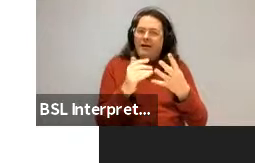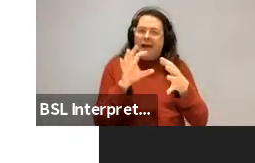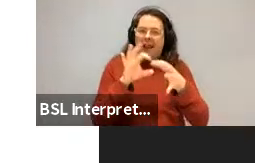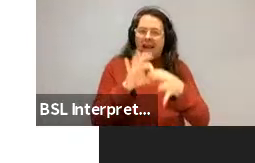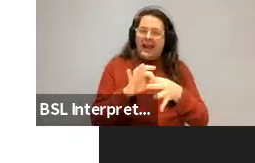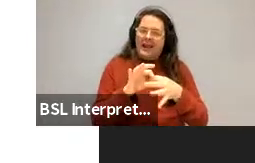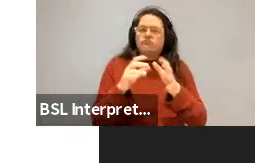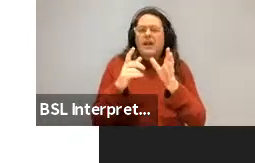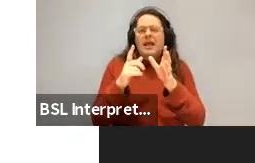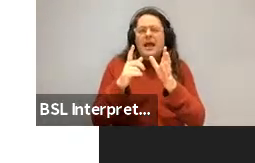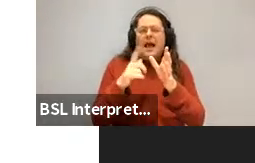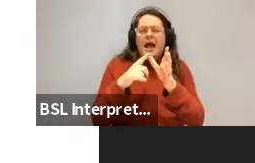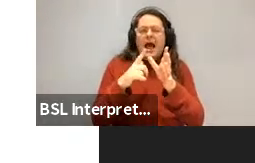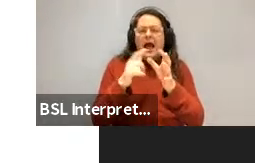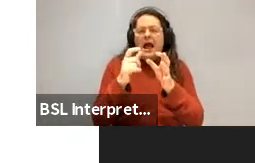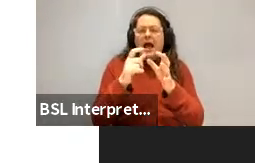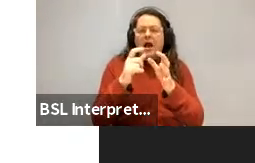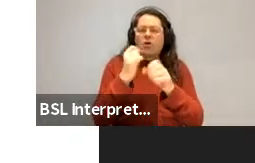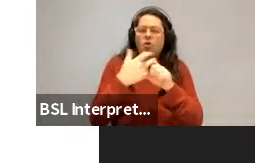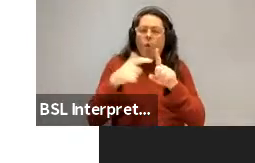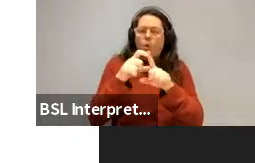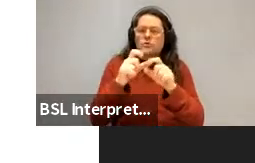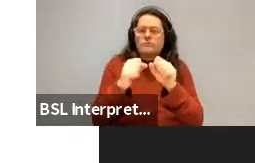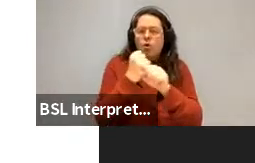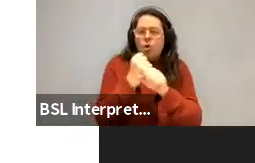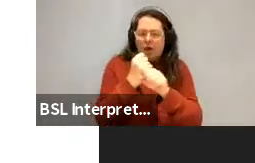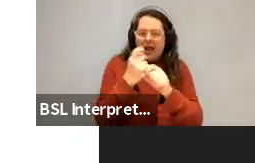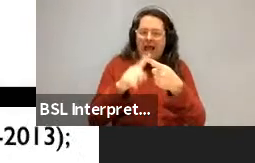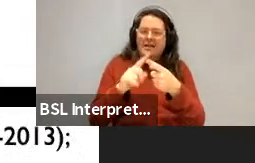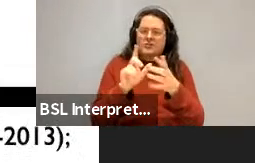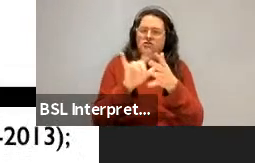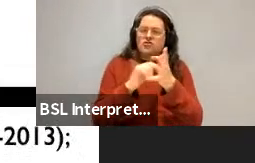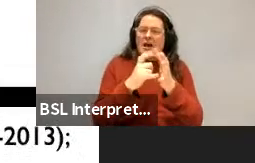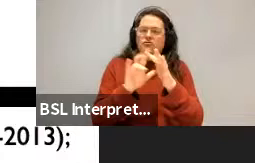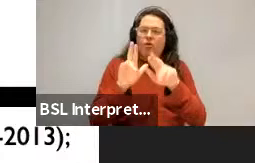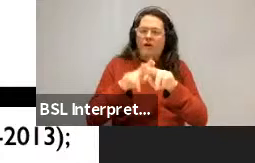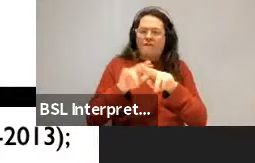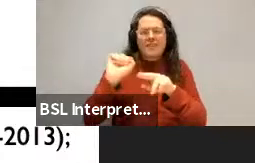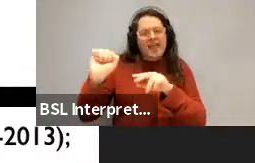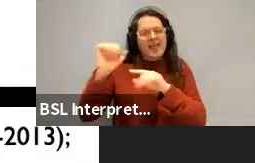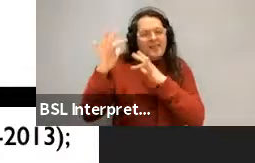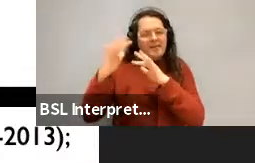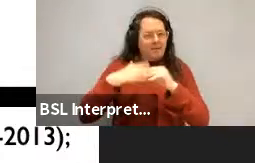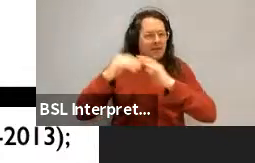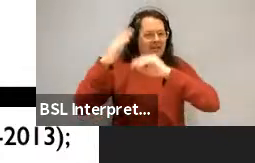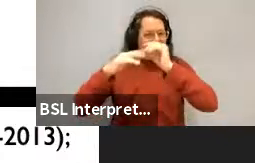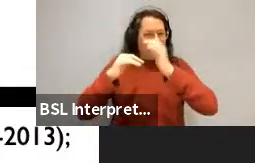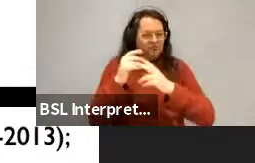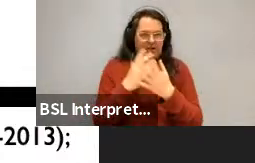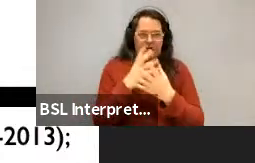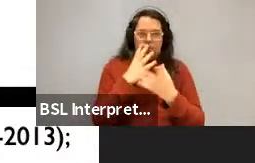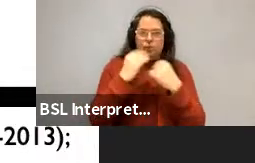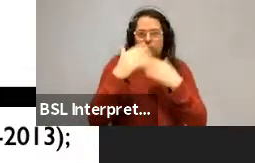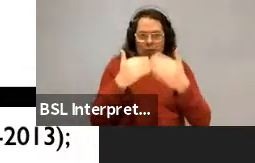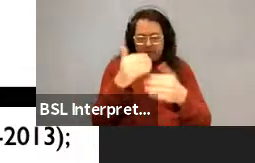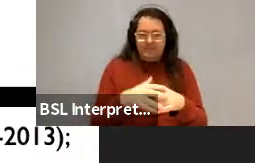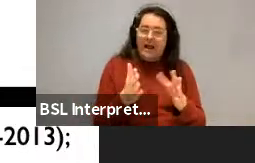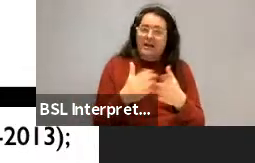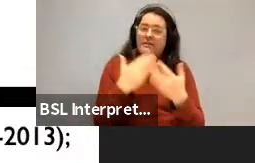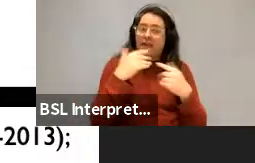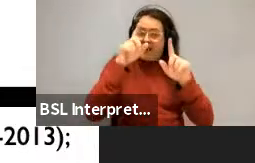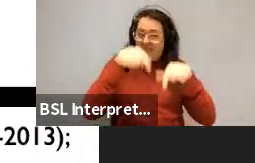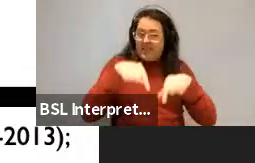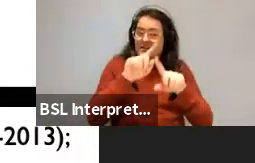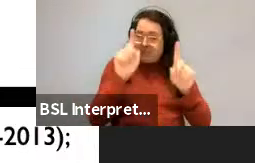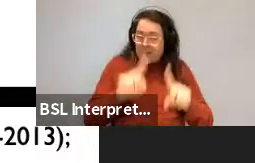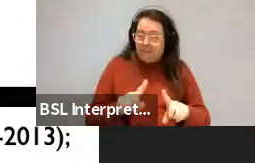Adele Goldberg's and Ray Jackendorf's kind of theory here building on them. I want to thank all these people, Steve Pianidosi predominantly for